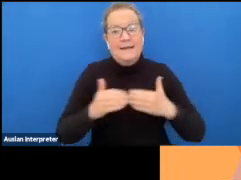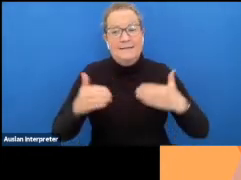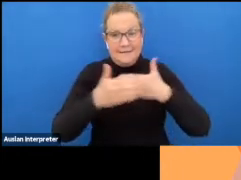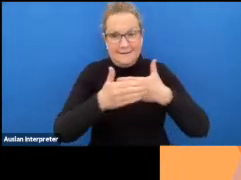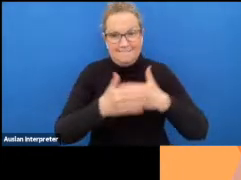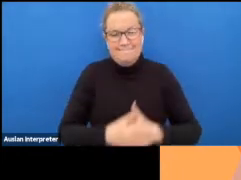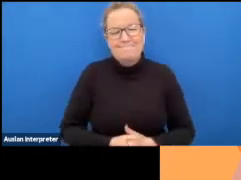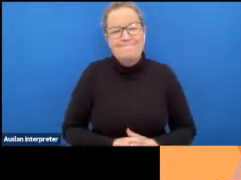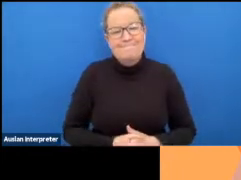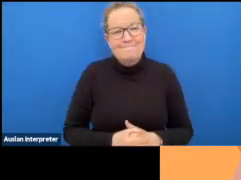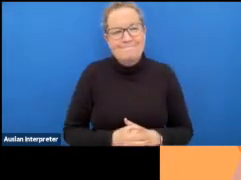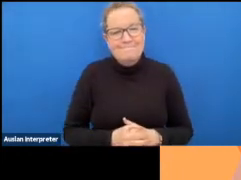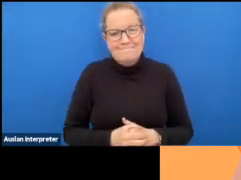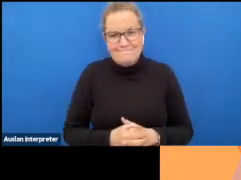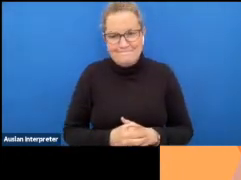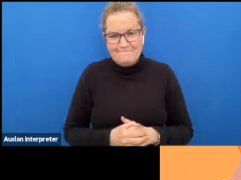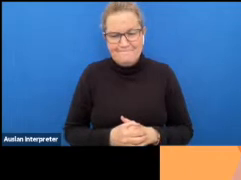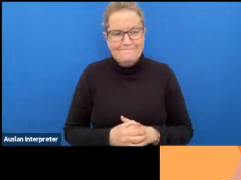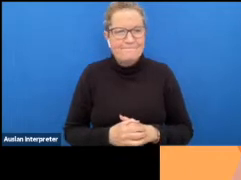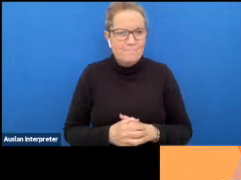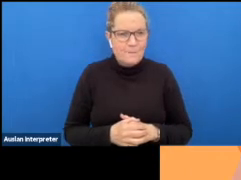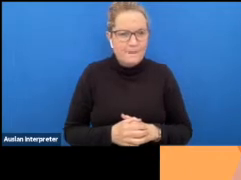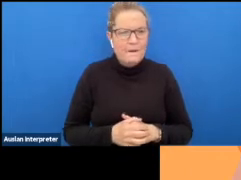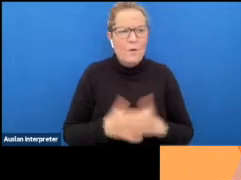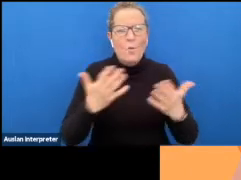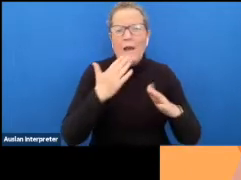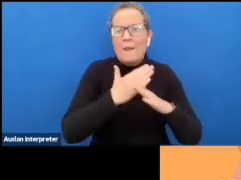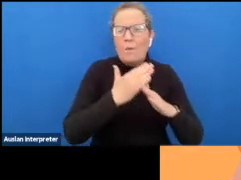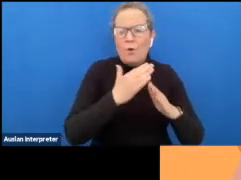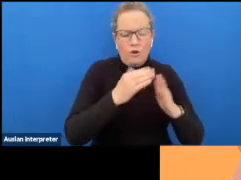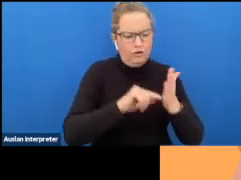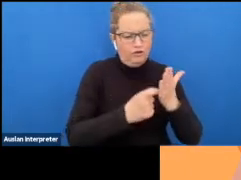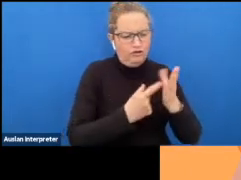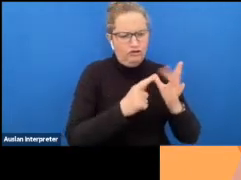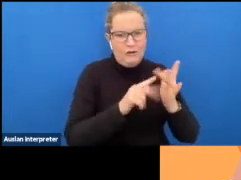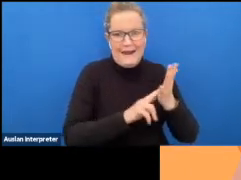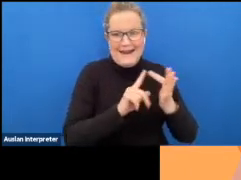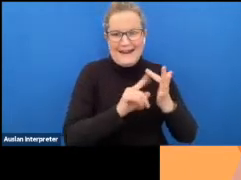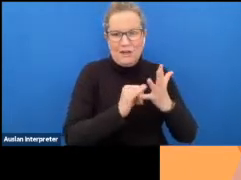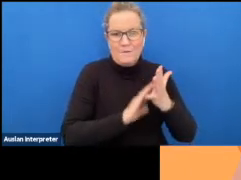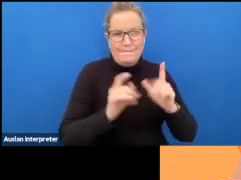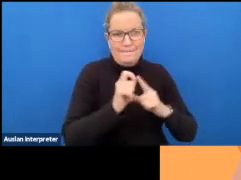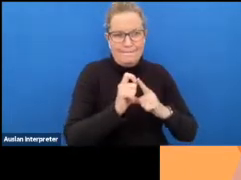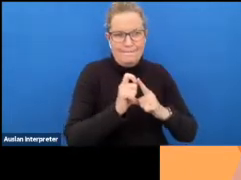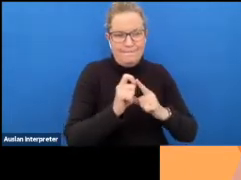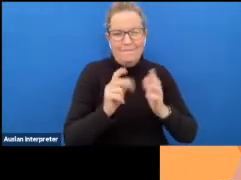so the traineeships are in the victorian public service currently there are four positions available um through the